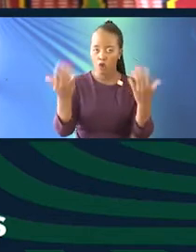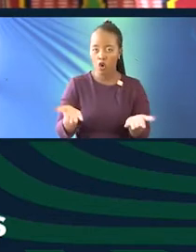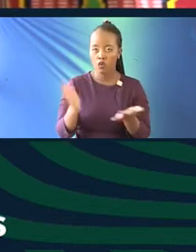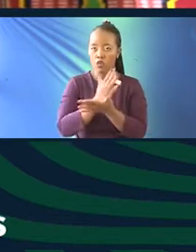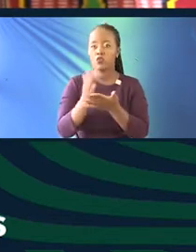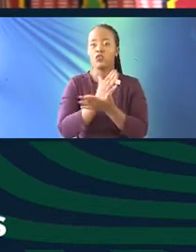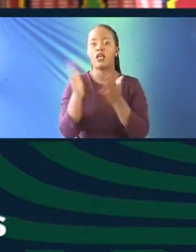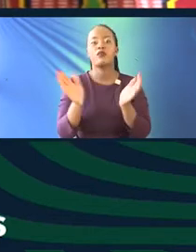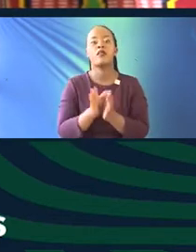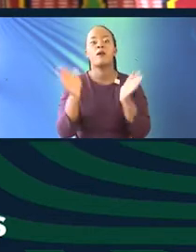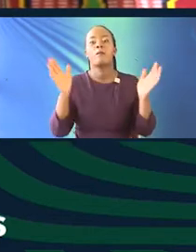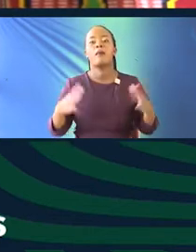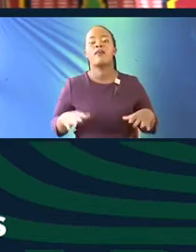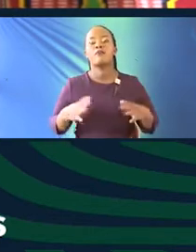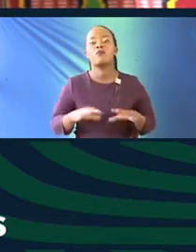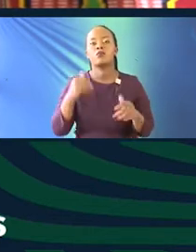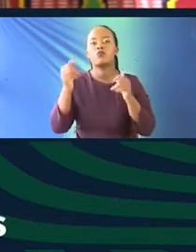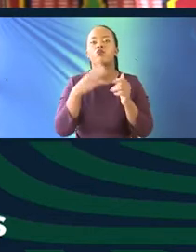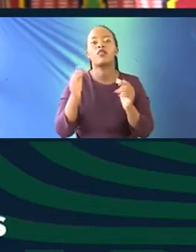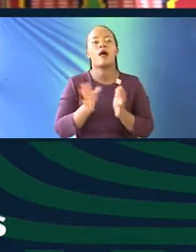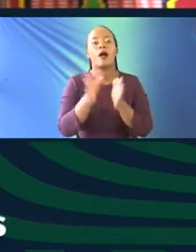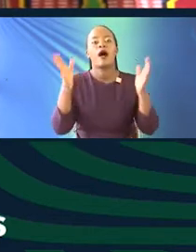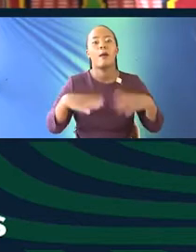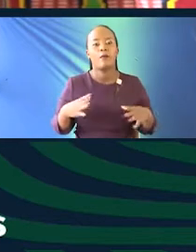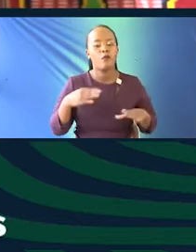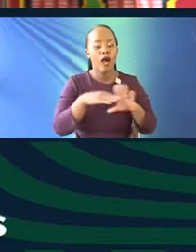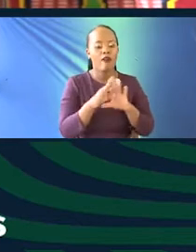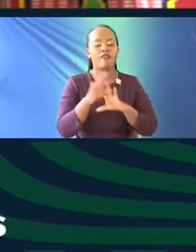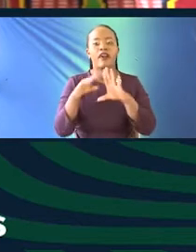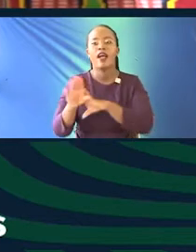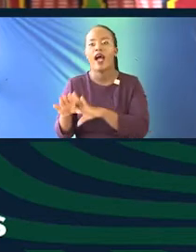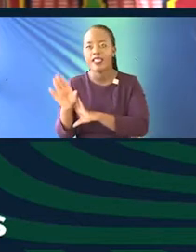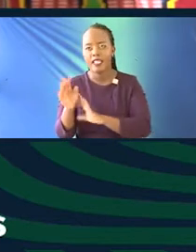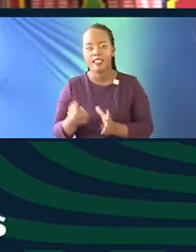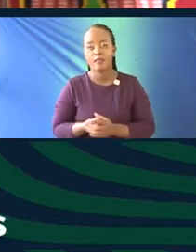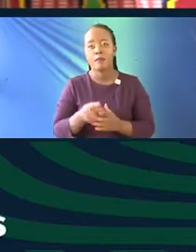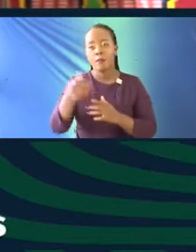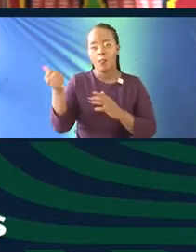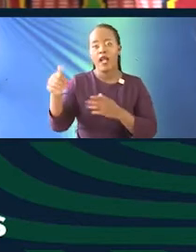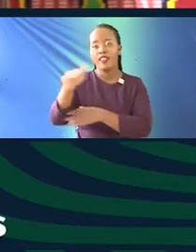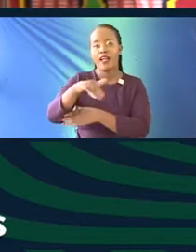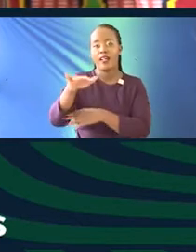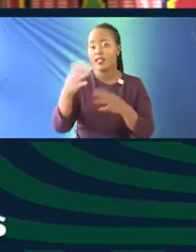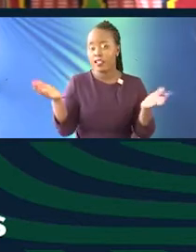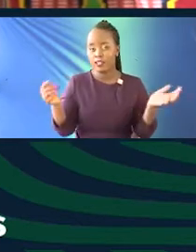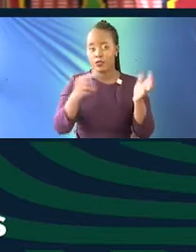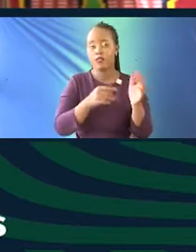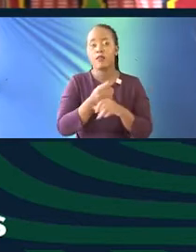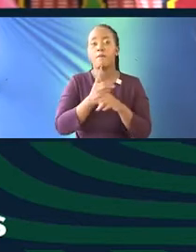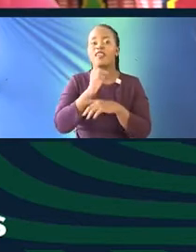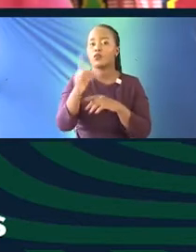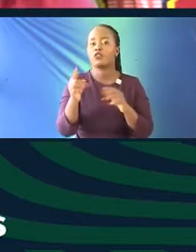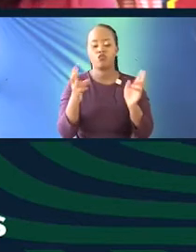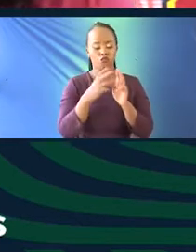with the public that you want a wider public to have access to. Another area where we make sure that we